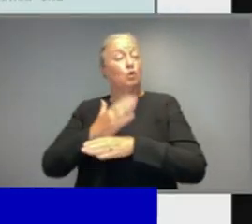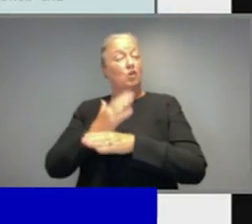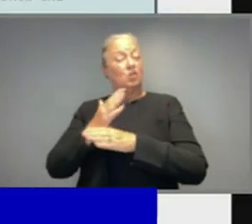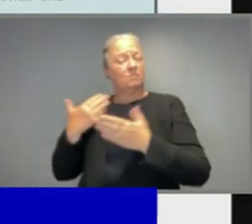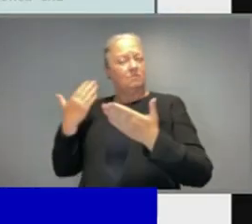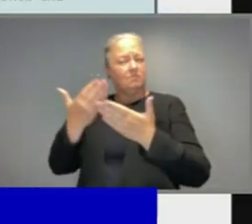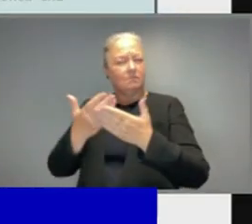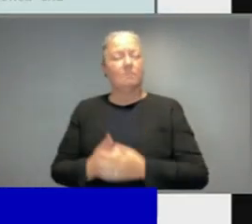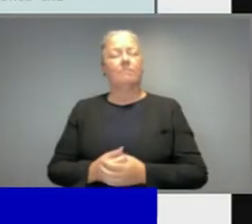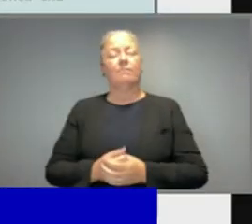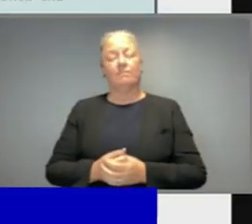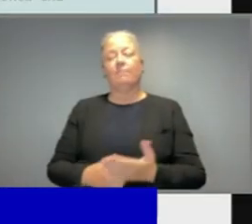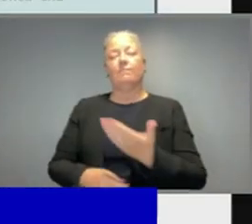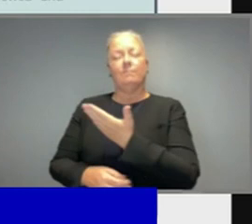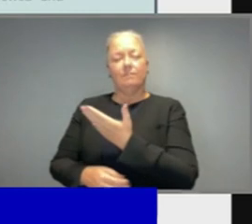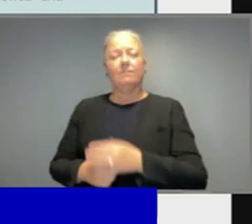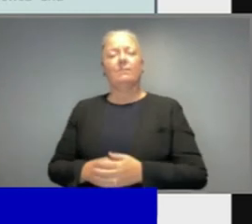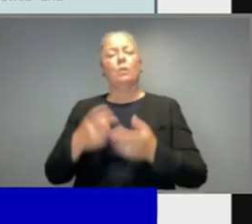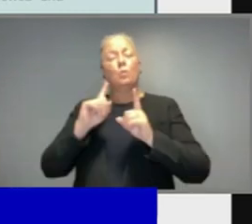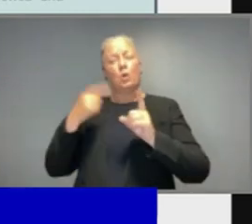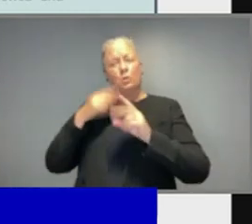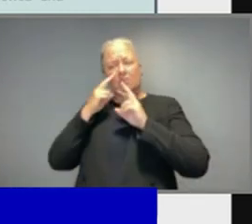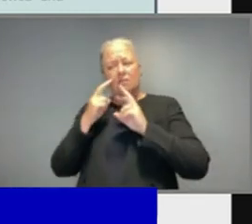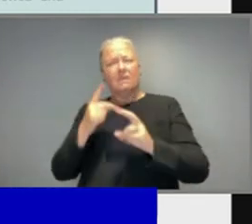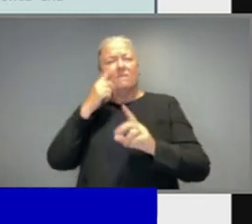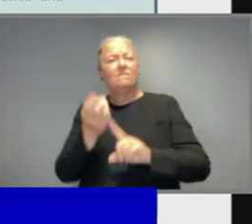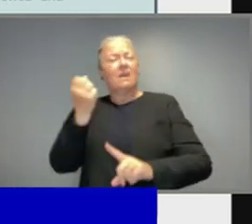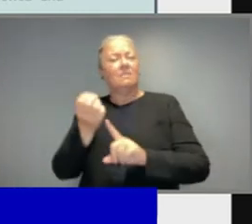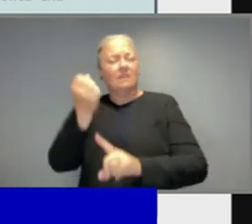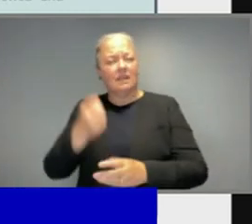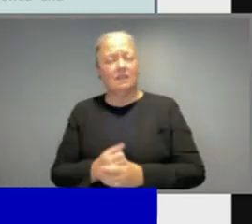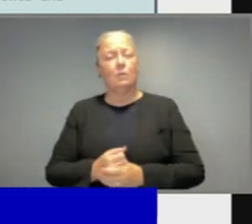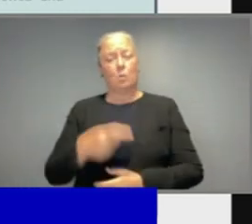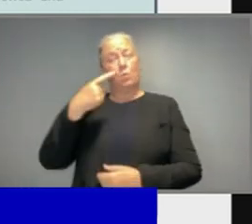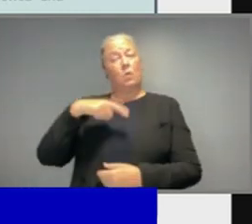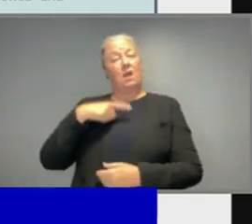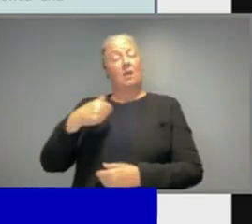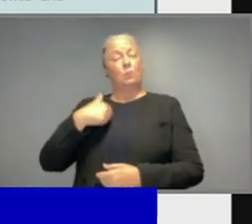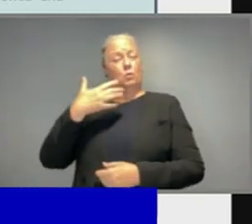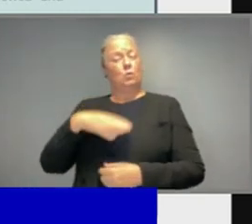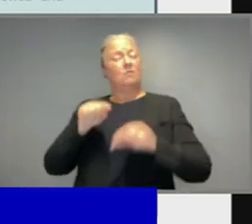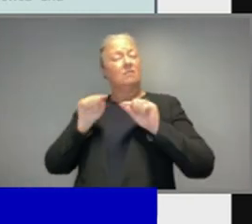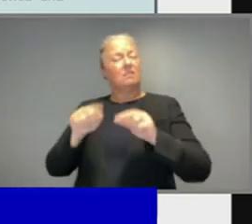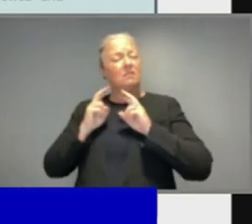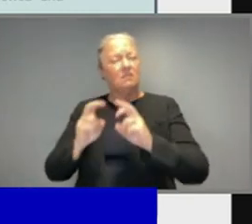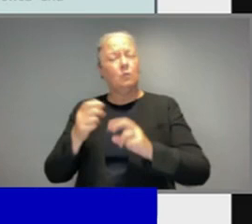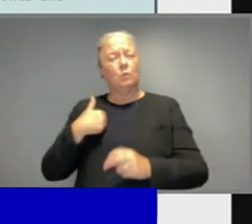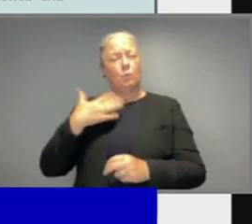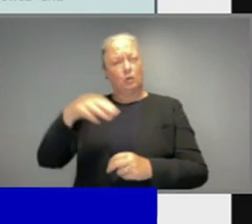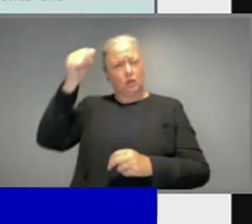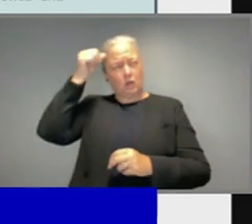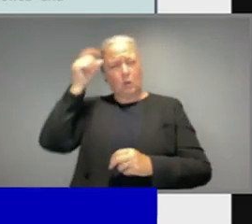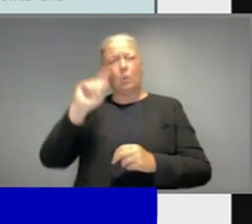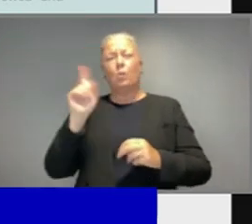And some top line findings here really are the purpose of the work, which was to identify vaccine thresholds that could